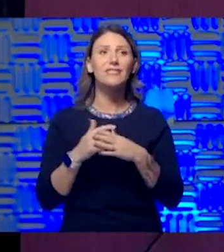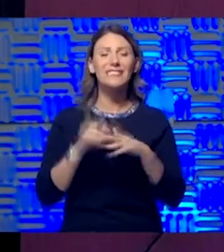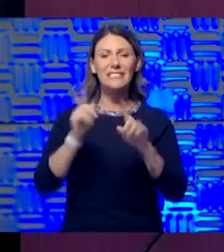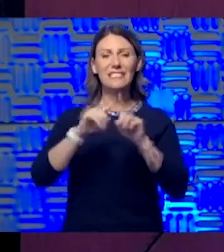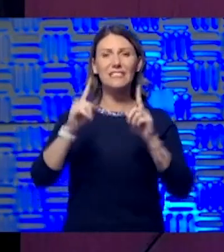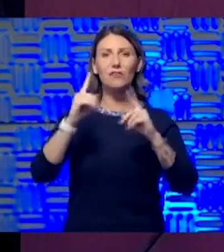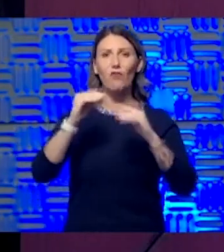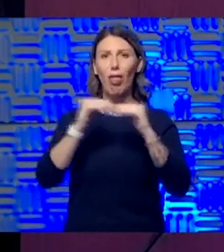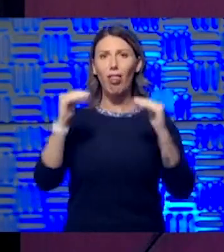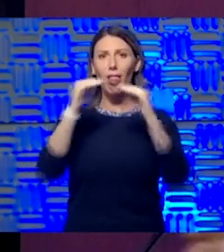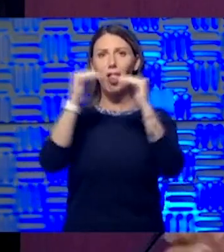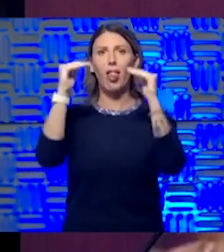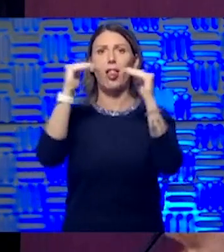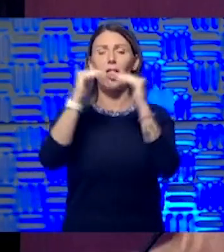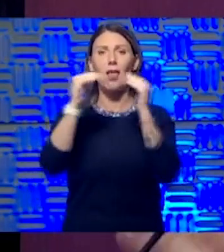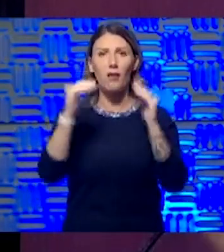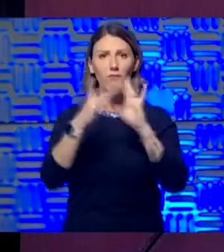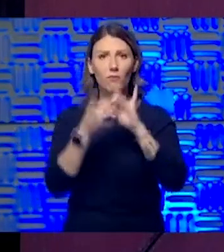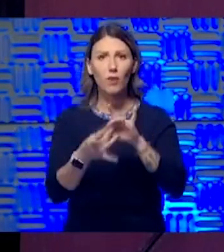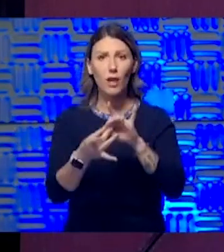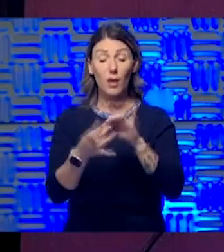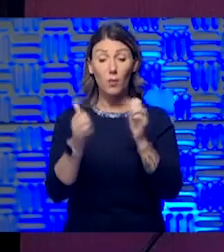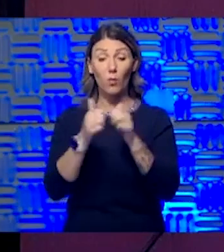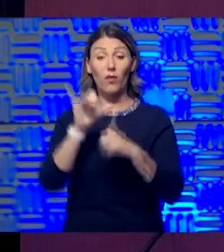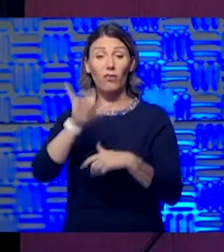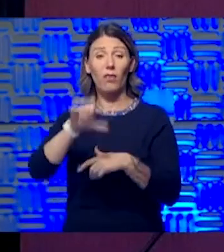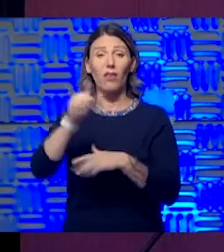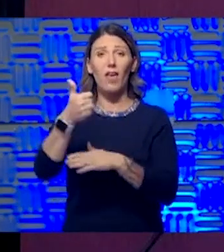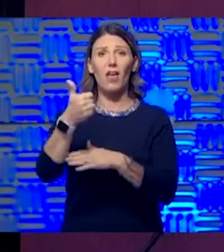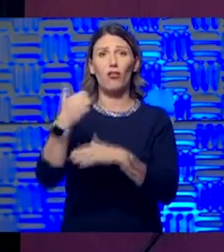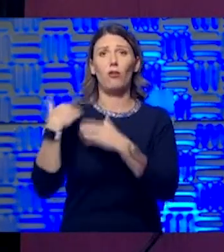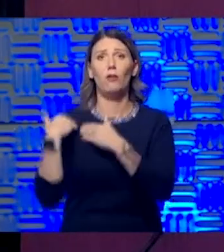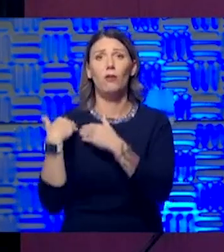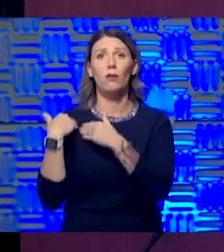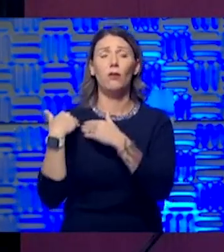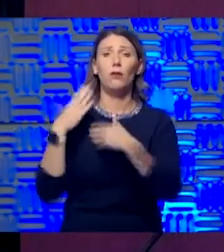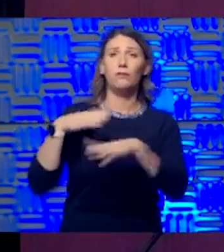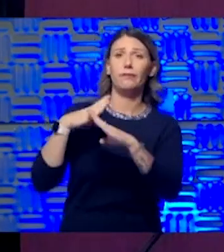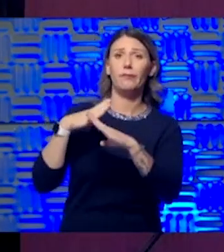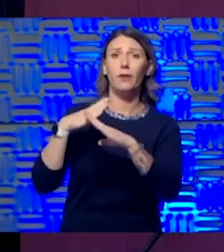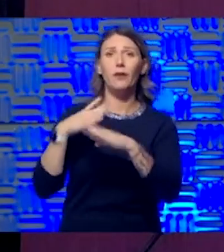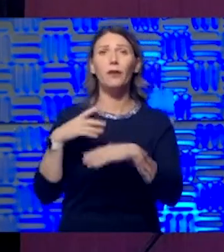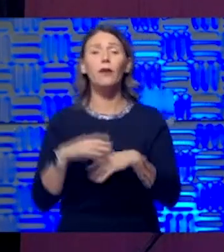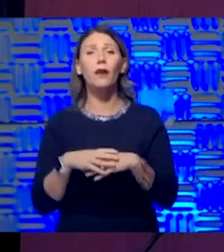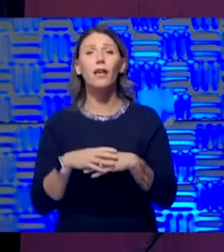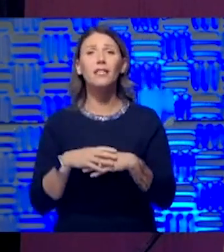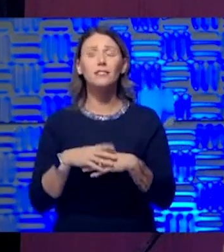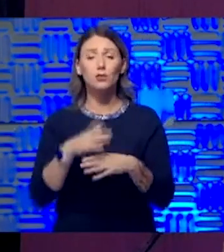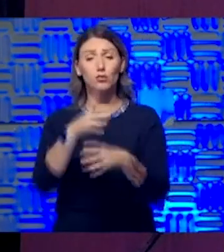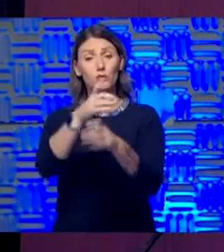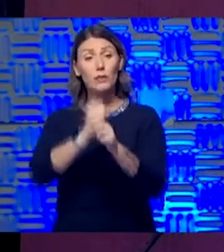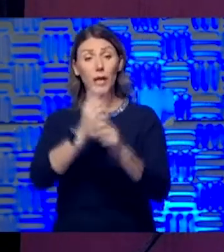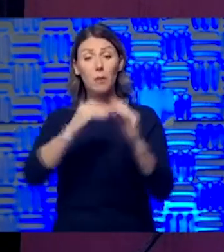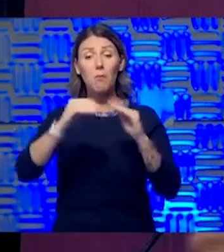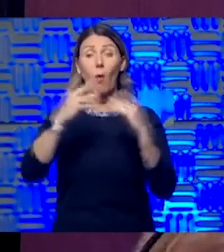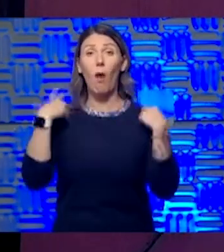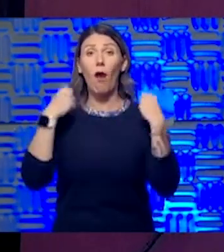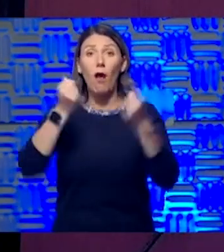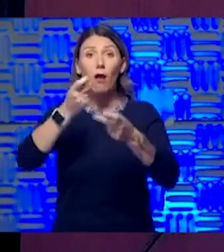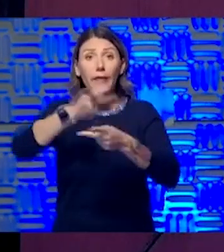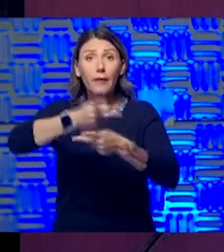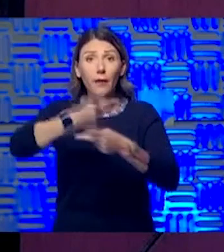so to speak. And with that becomes these other burdens that make the ability to get the health care more difficult,